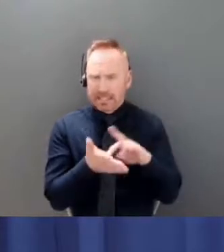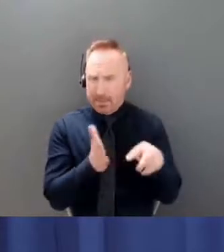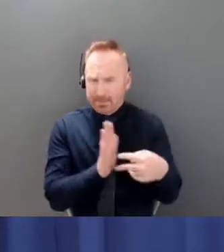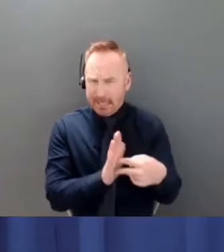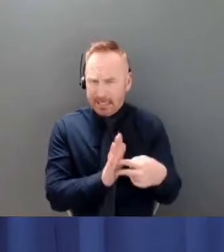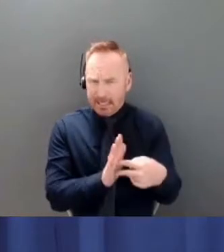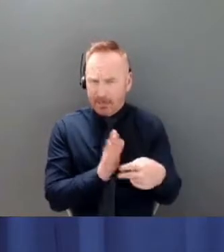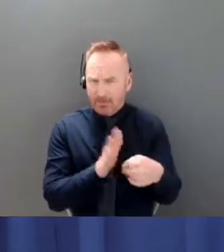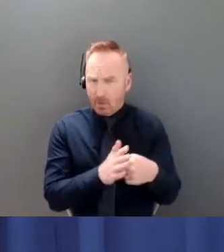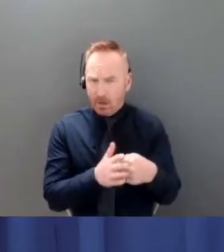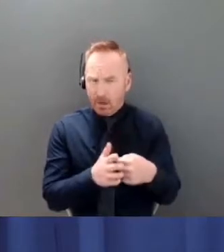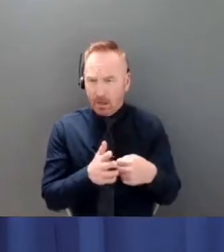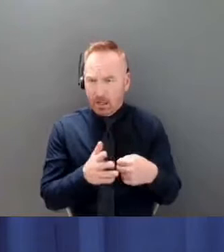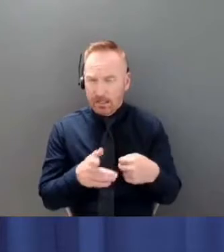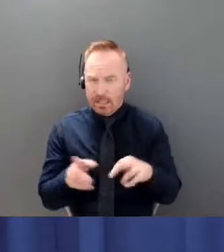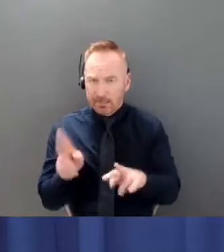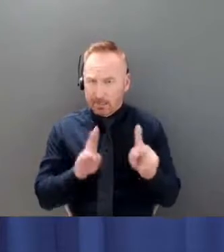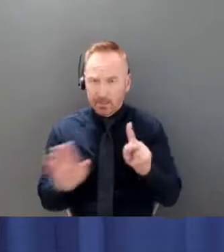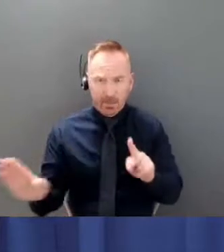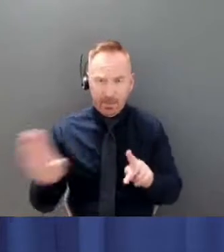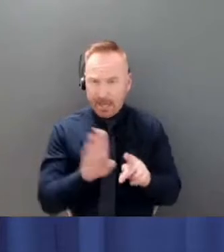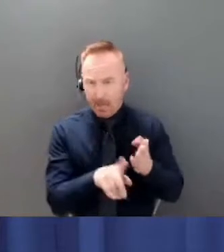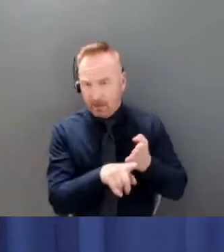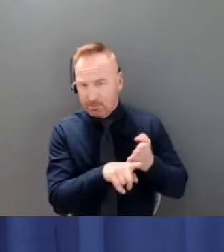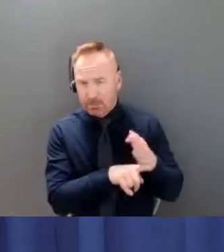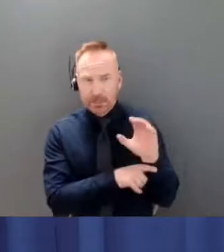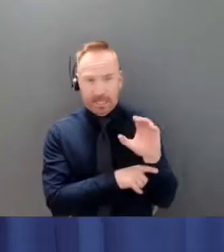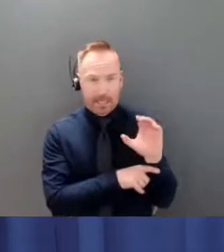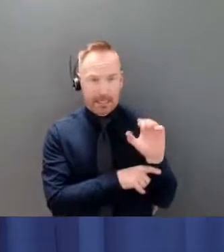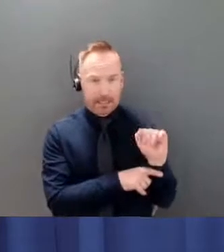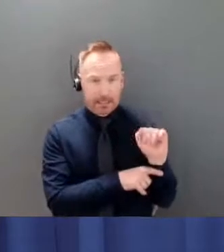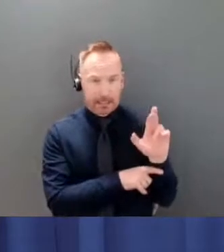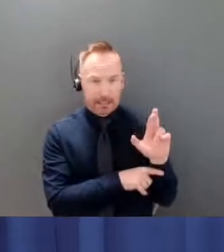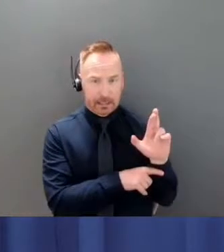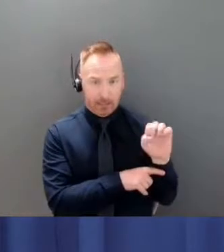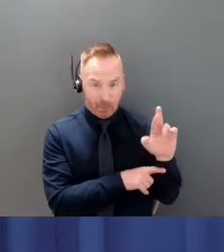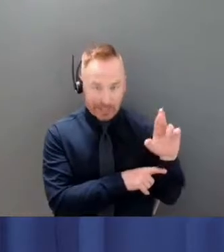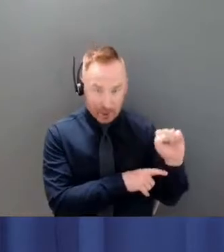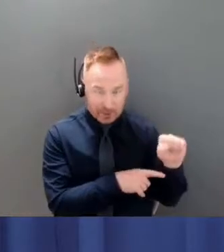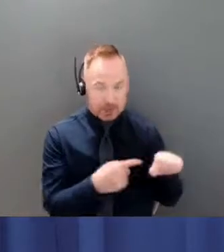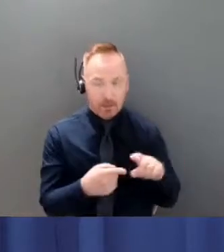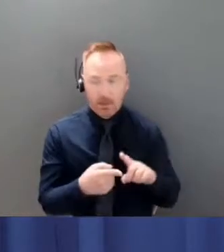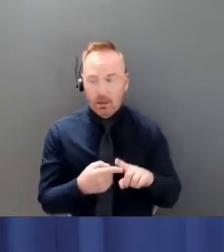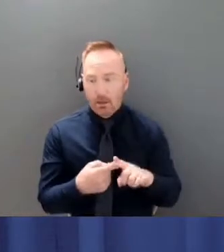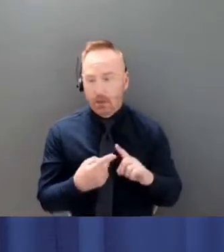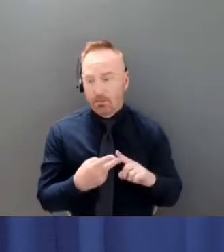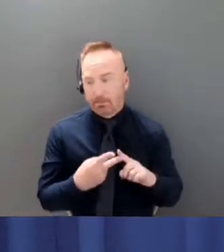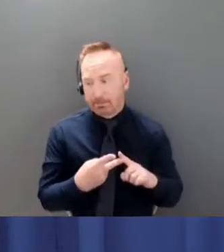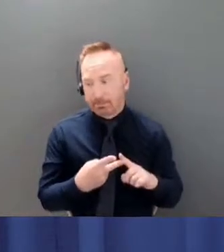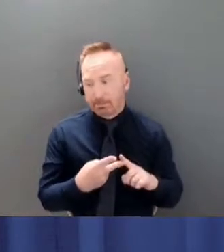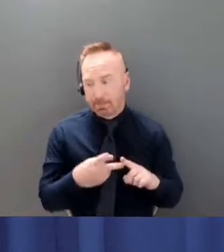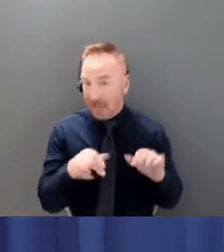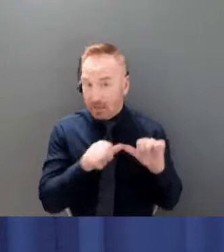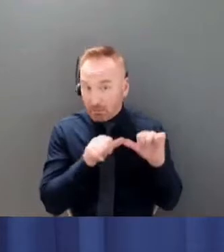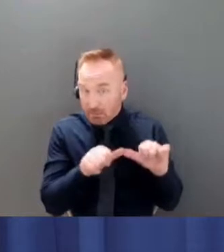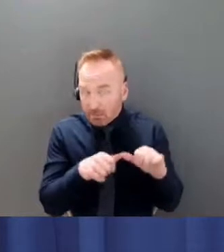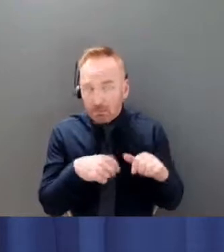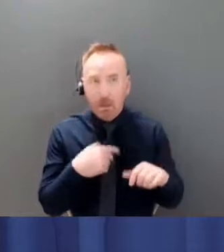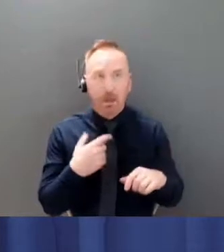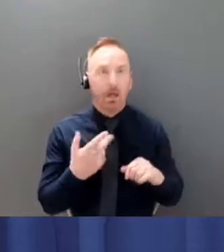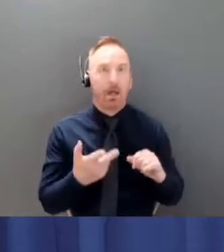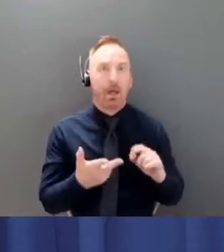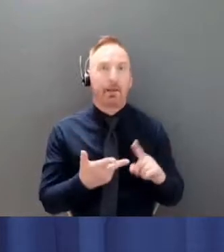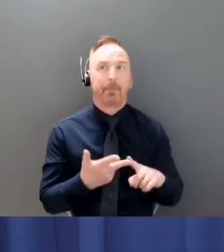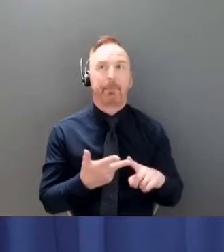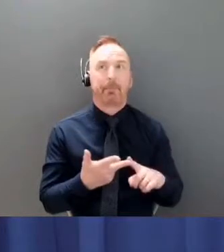careers in terms of their durability? Are you pushing people maybe towards